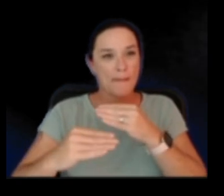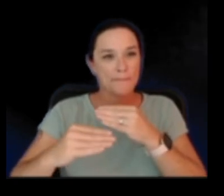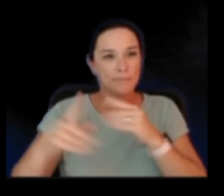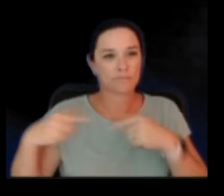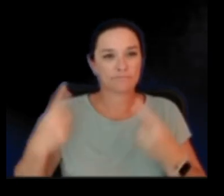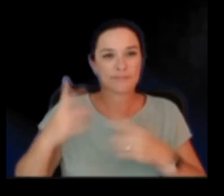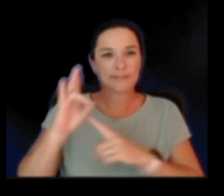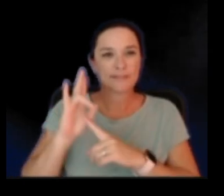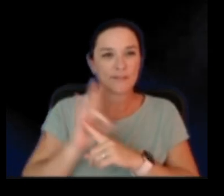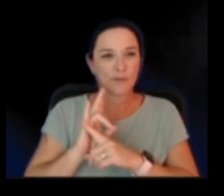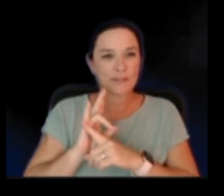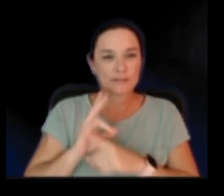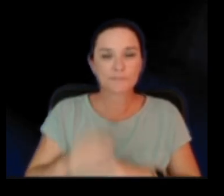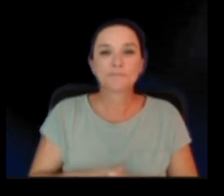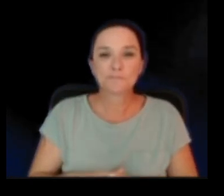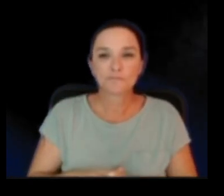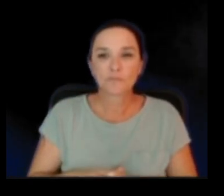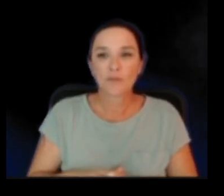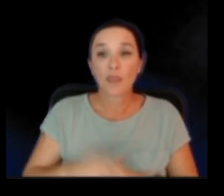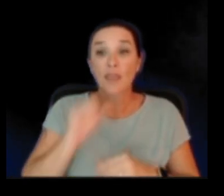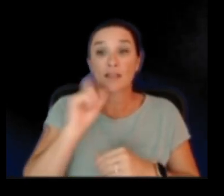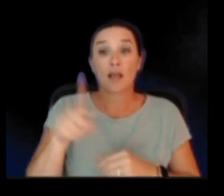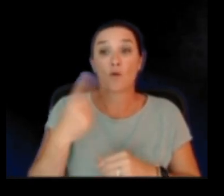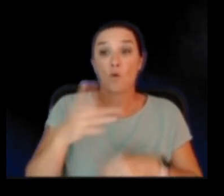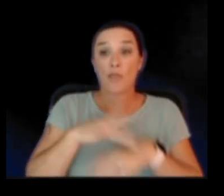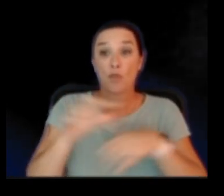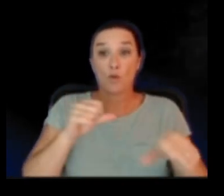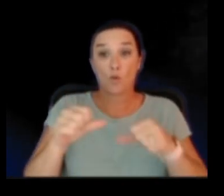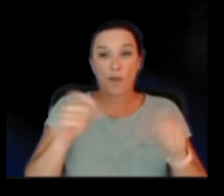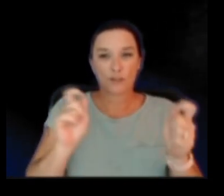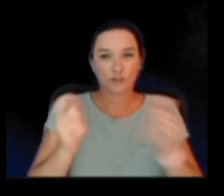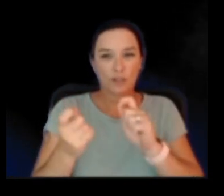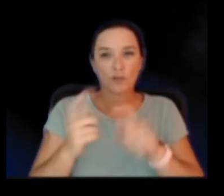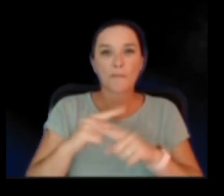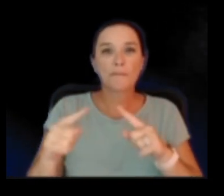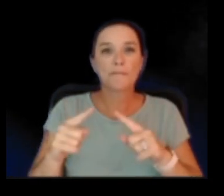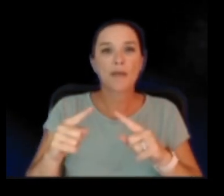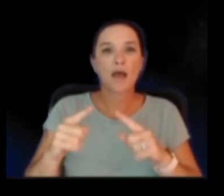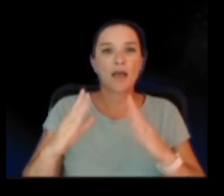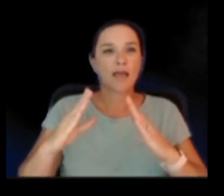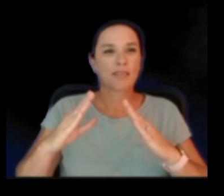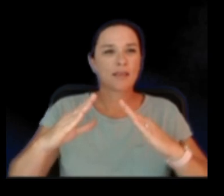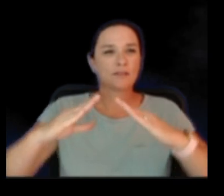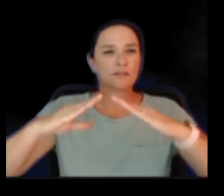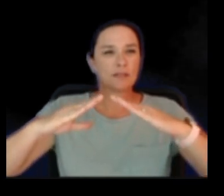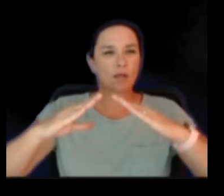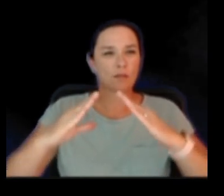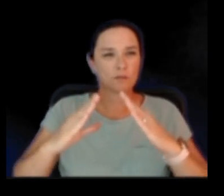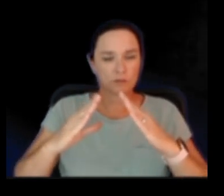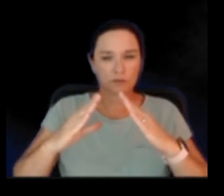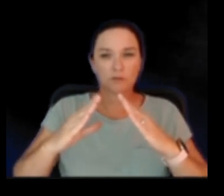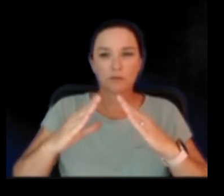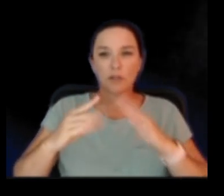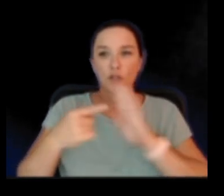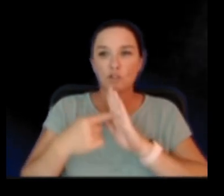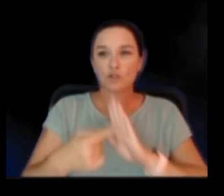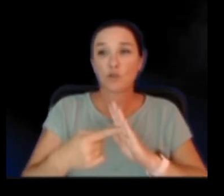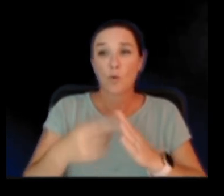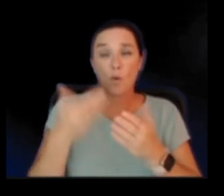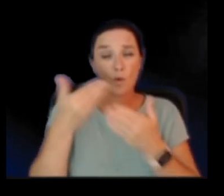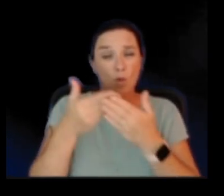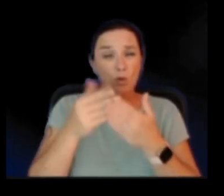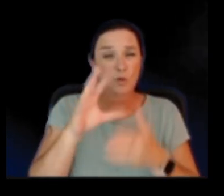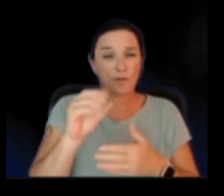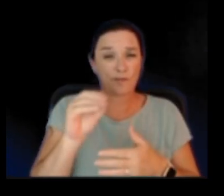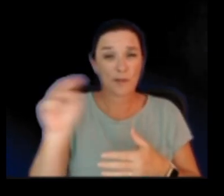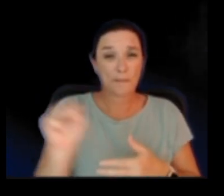And just to show that it's not just earthquakes, but the ground tilt, here's a last month of ground tilt at Sand Hill, showing nearly 50 micro radians of